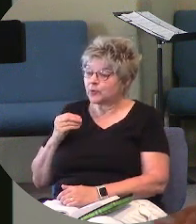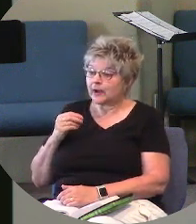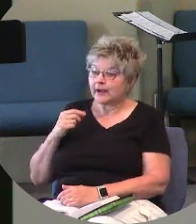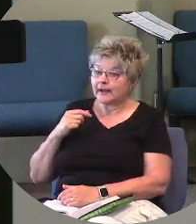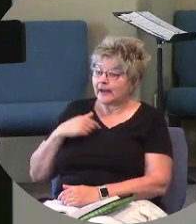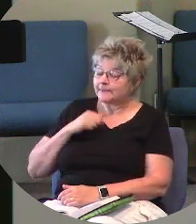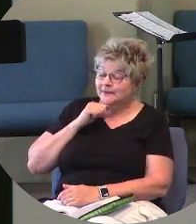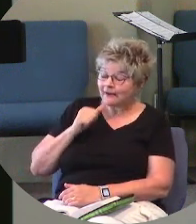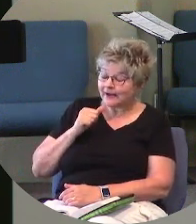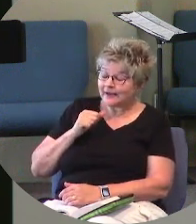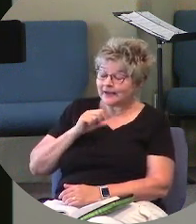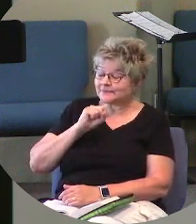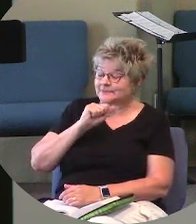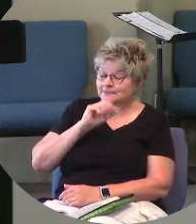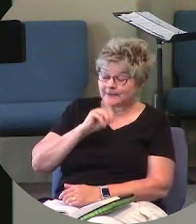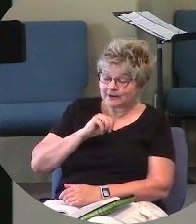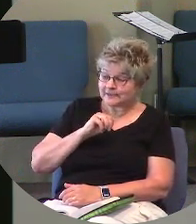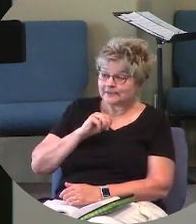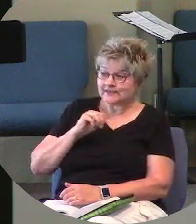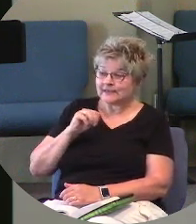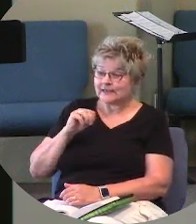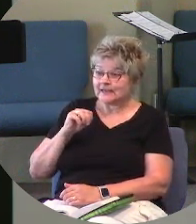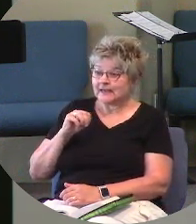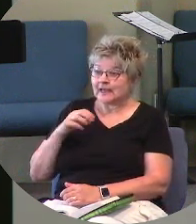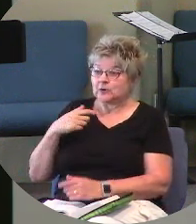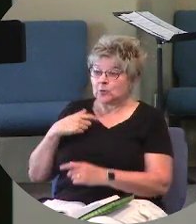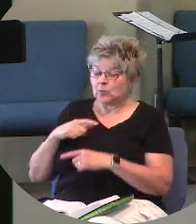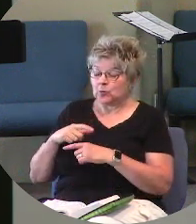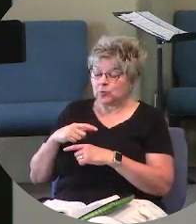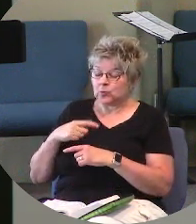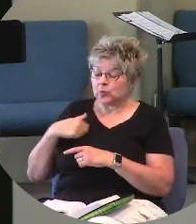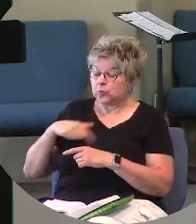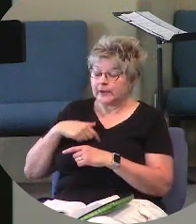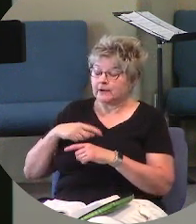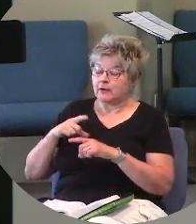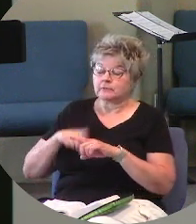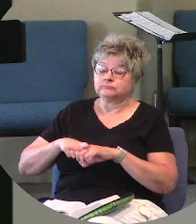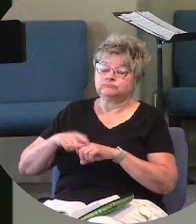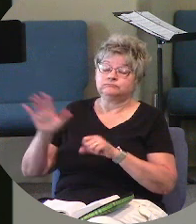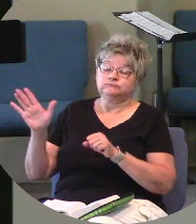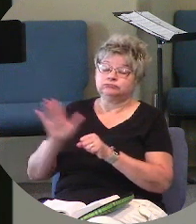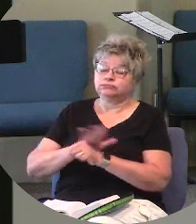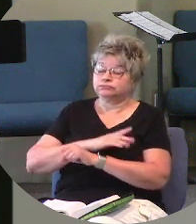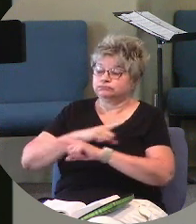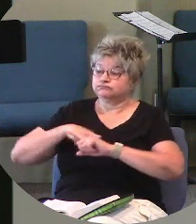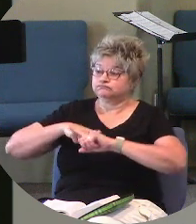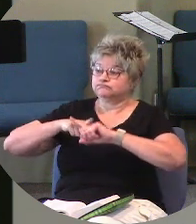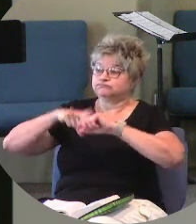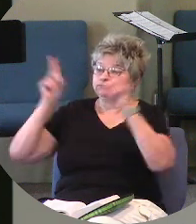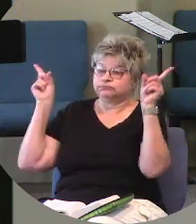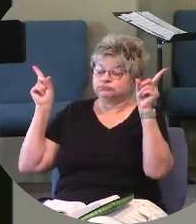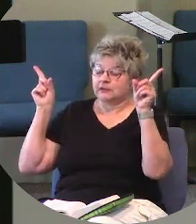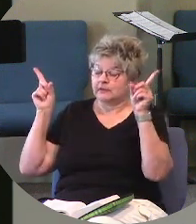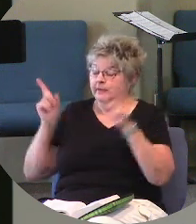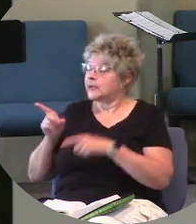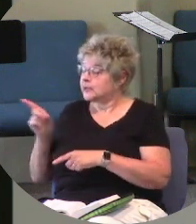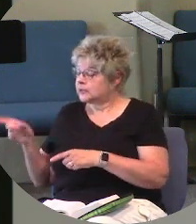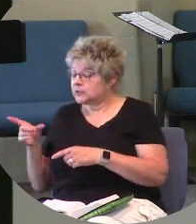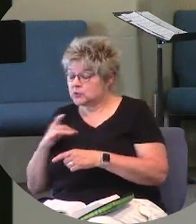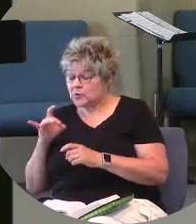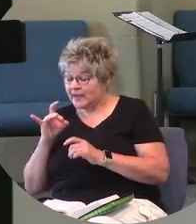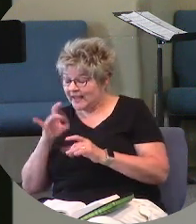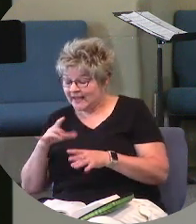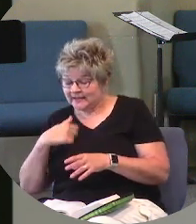I'm a Samaritan. And we are completely and totally different. You despise us. And because you despise us, we